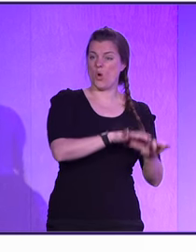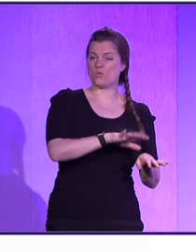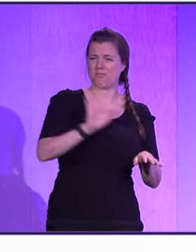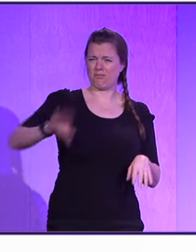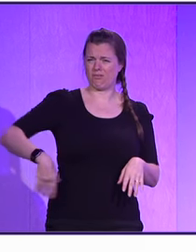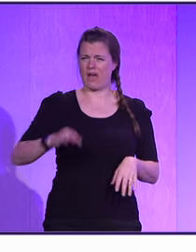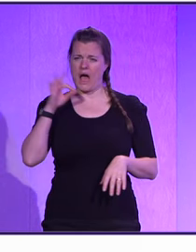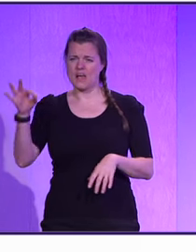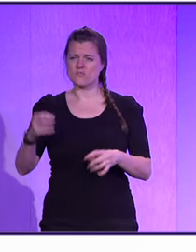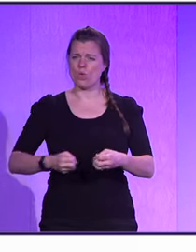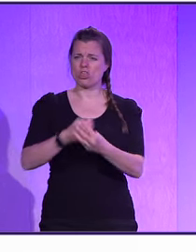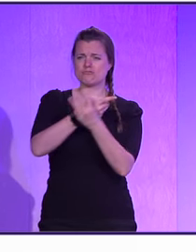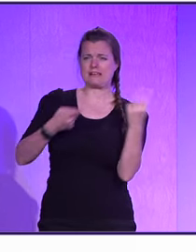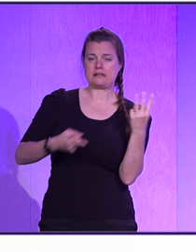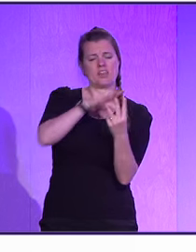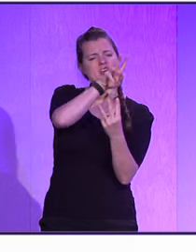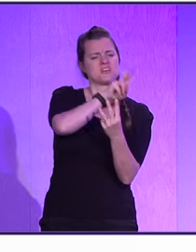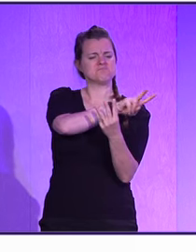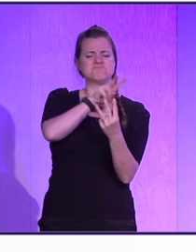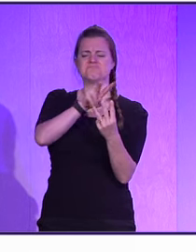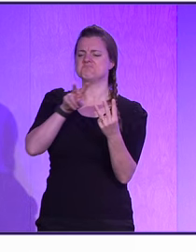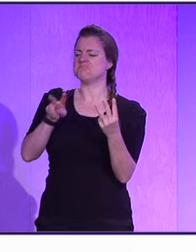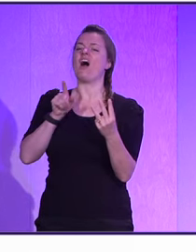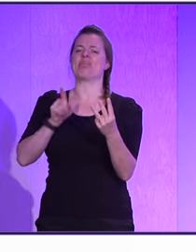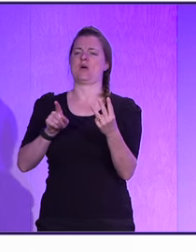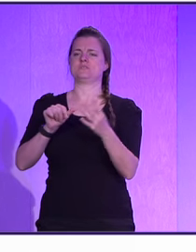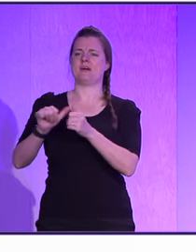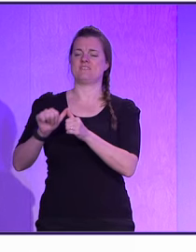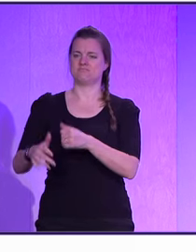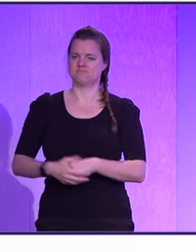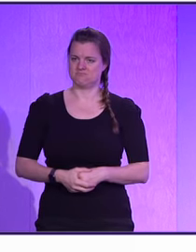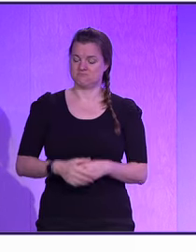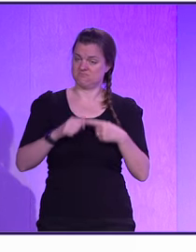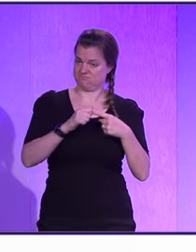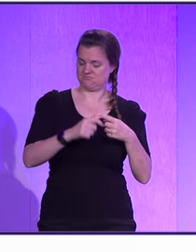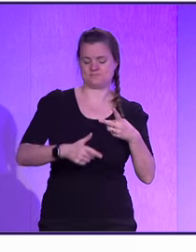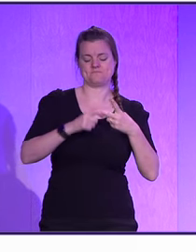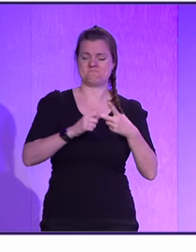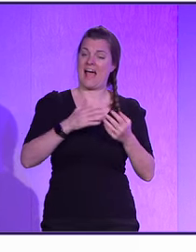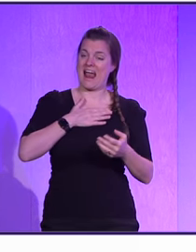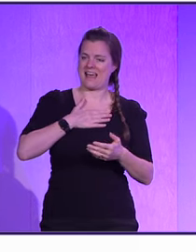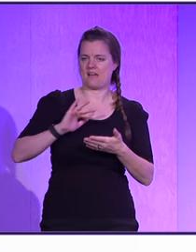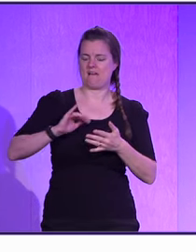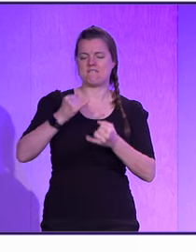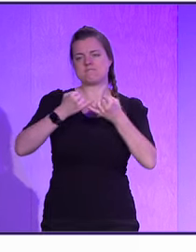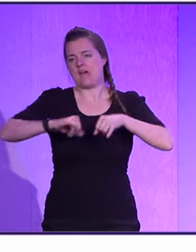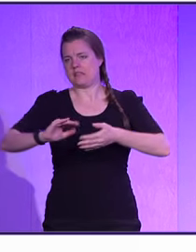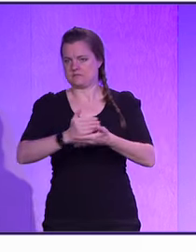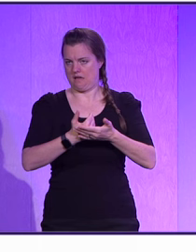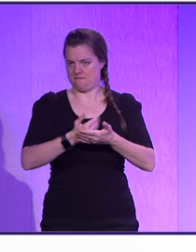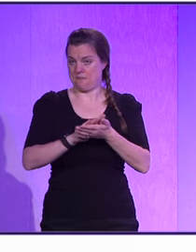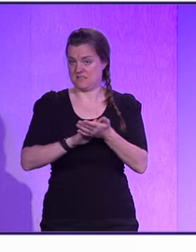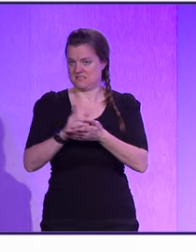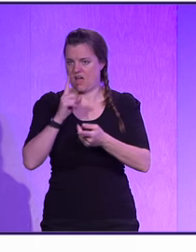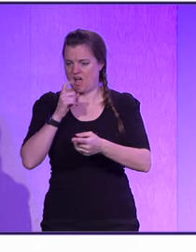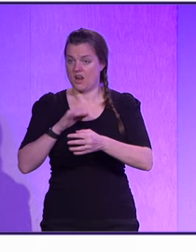know, then I can see which one is best. I like failsafe that I can roll back, right? I can